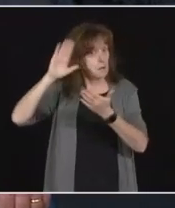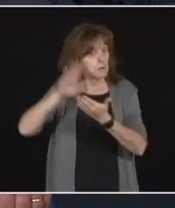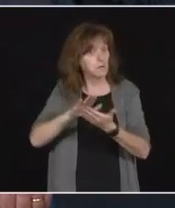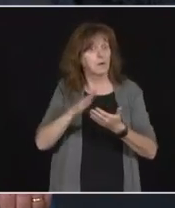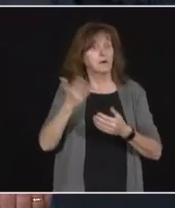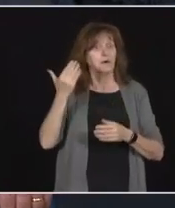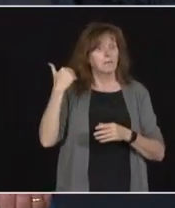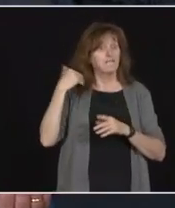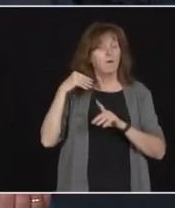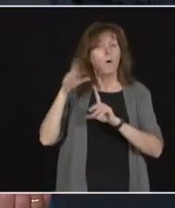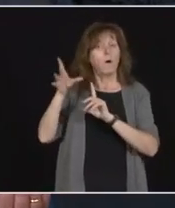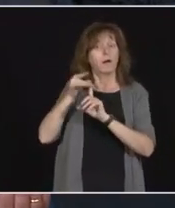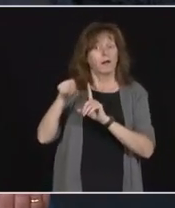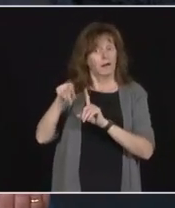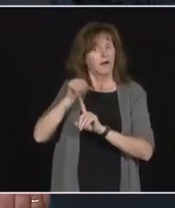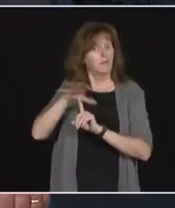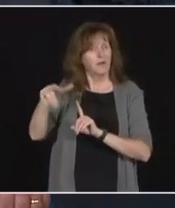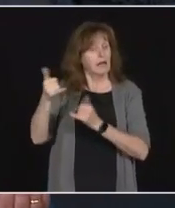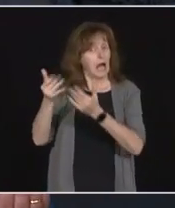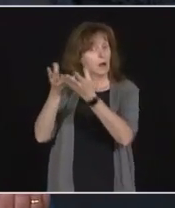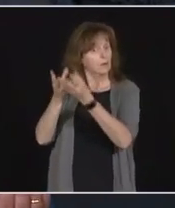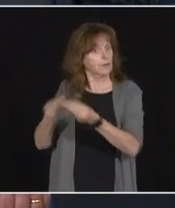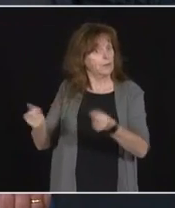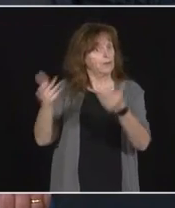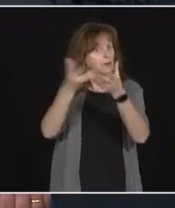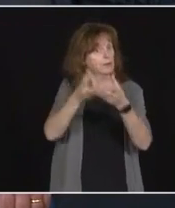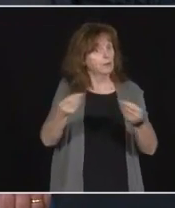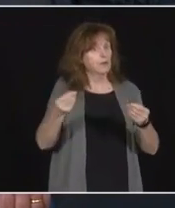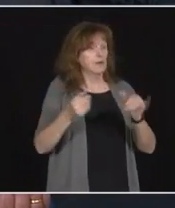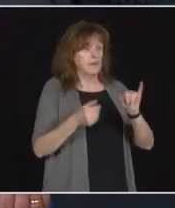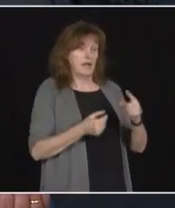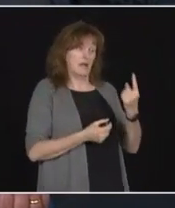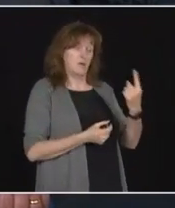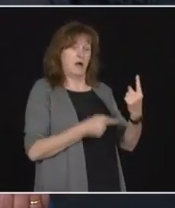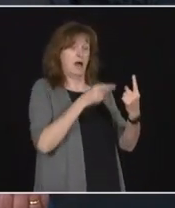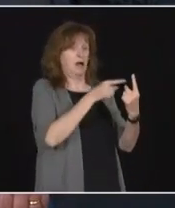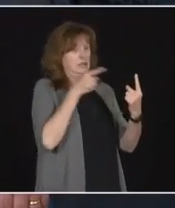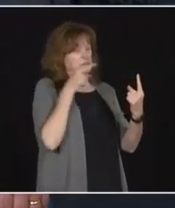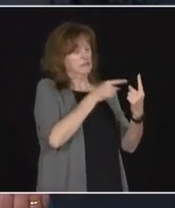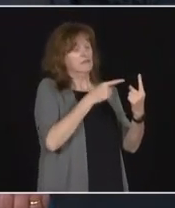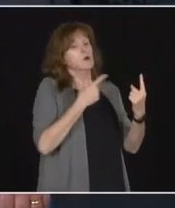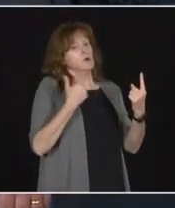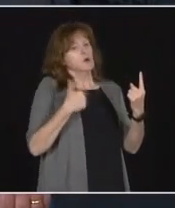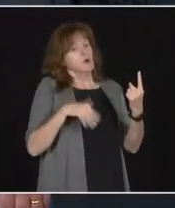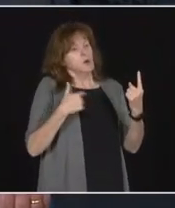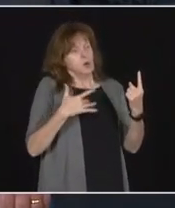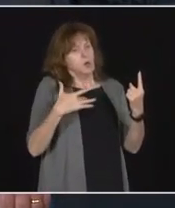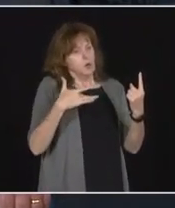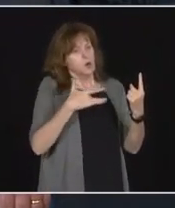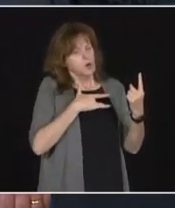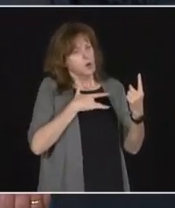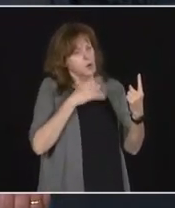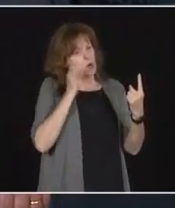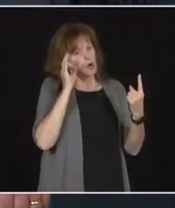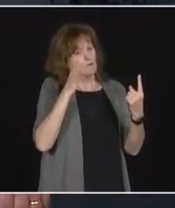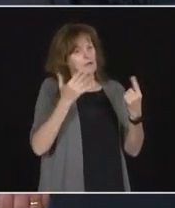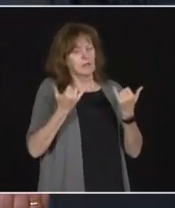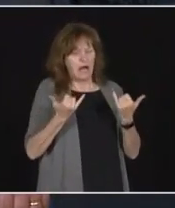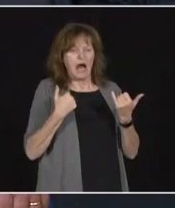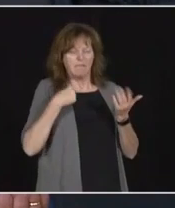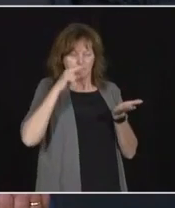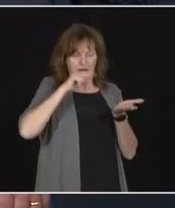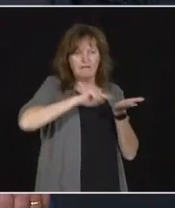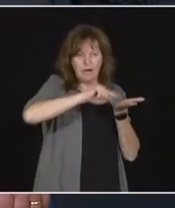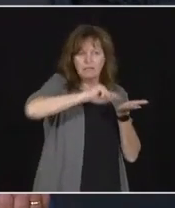concern, the issue surrounding this particular tragic case, there is an investigation ongoing with our inspectors right